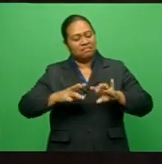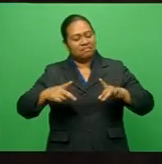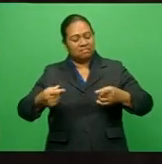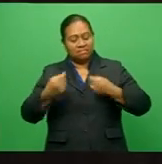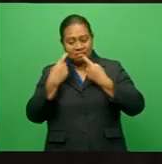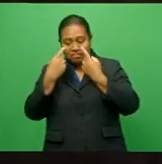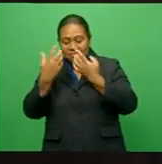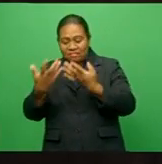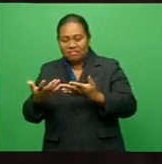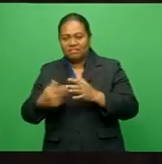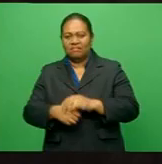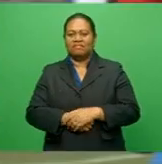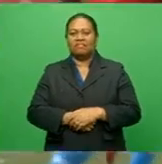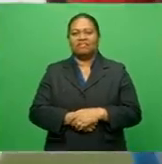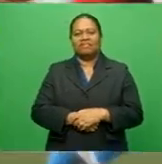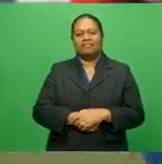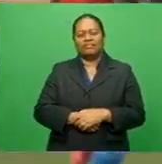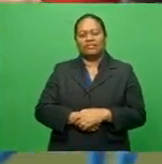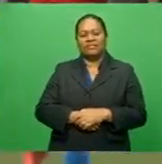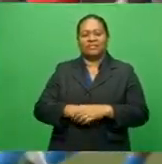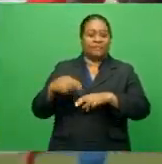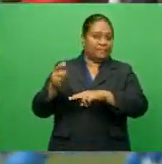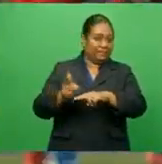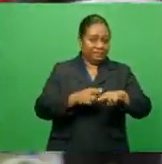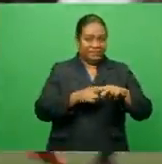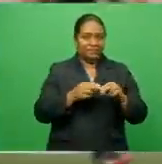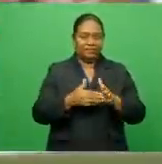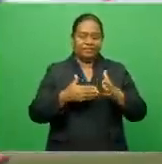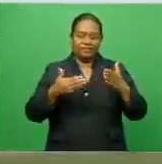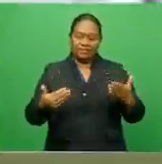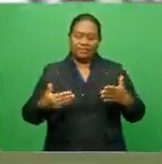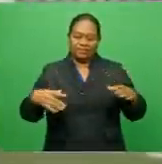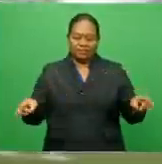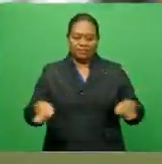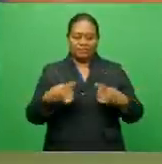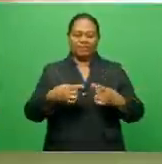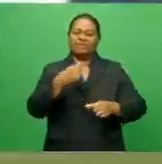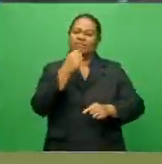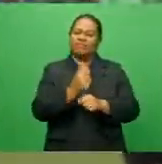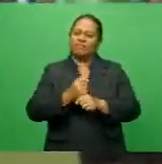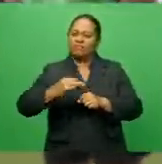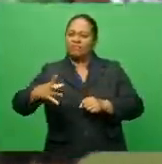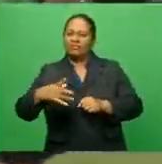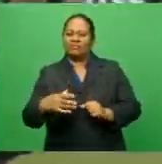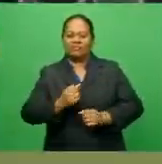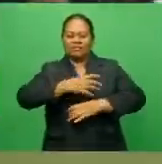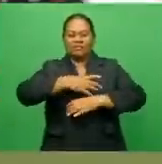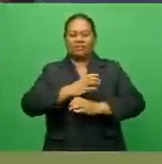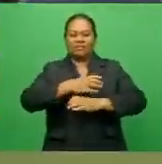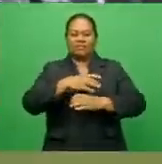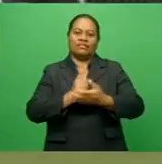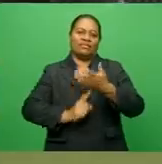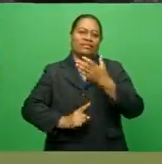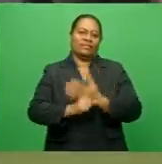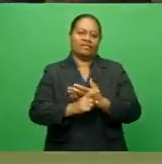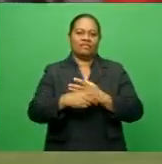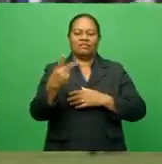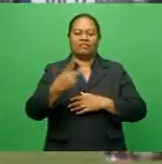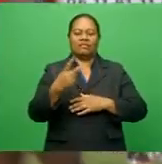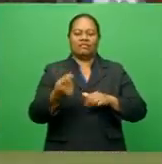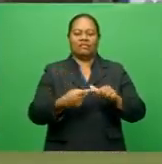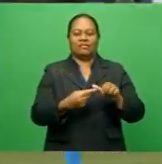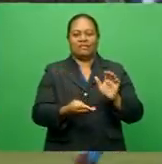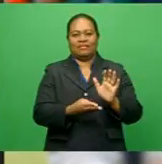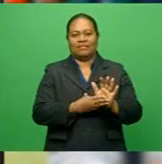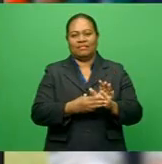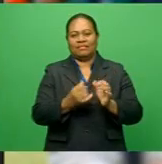coaching team has bought into that. Fiji is scheduled to play Georgia in Scotland at 12 a.m. on Sunday. Akwilavama,